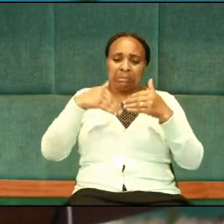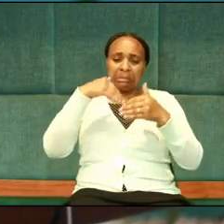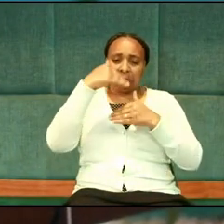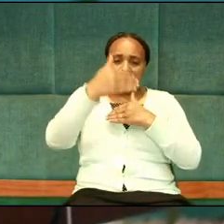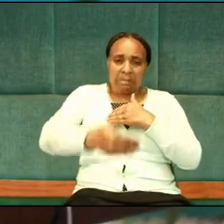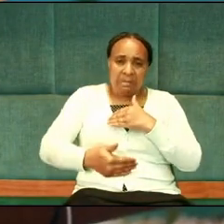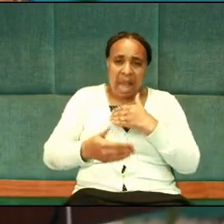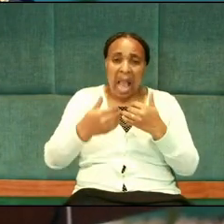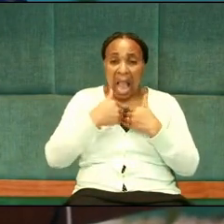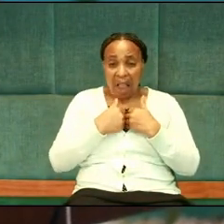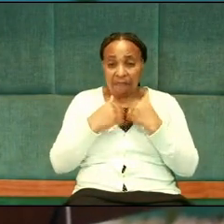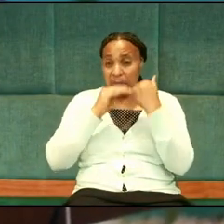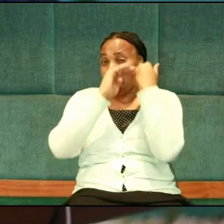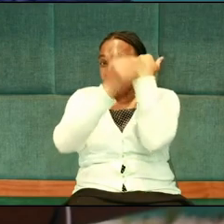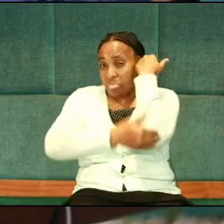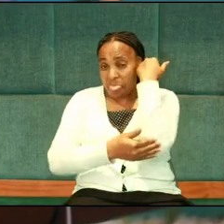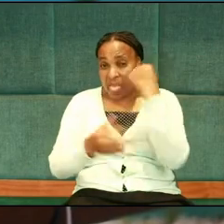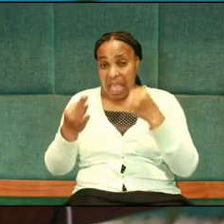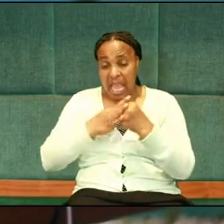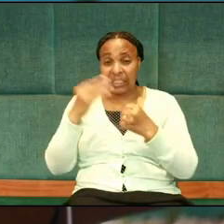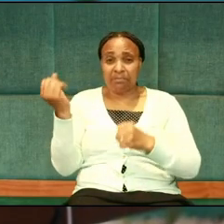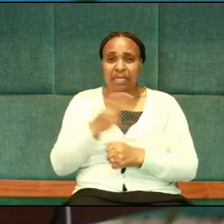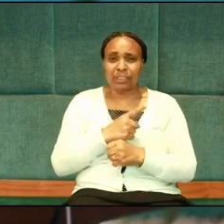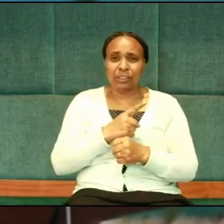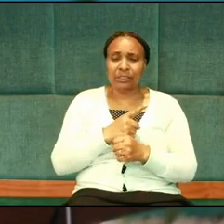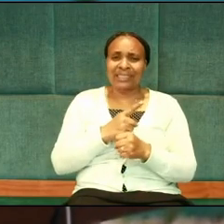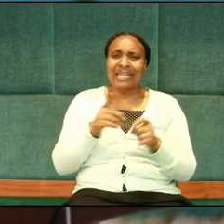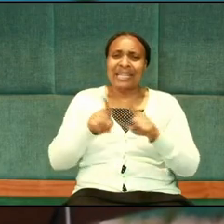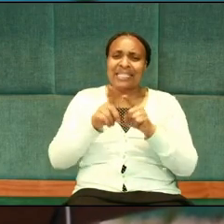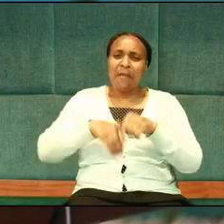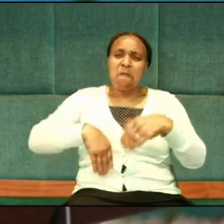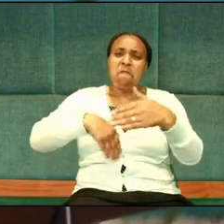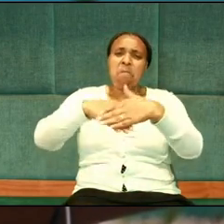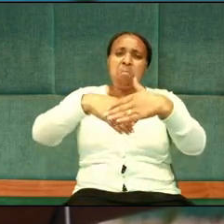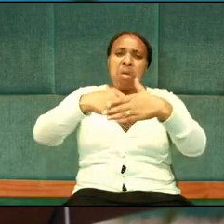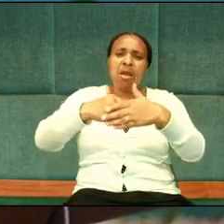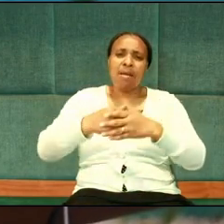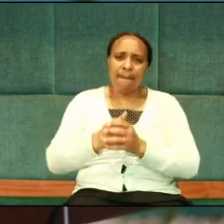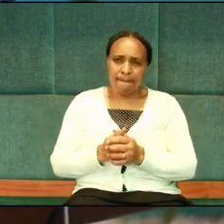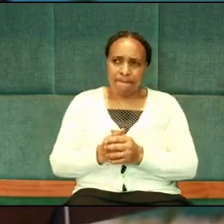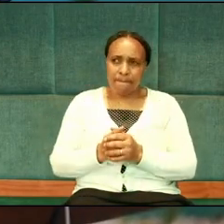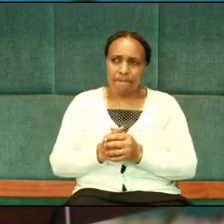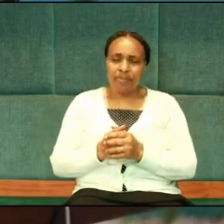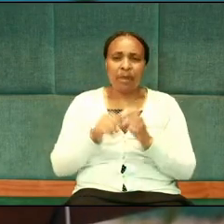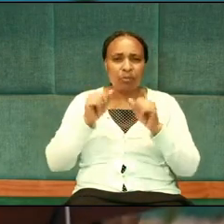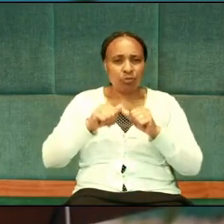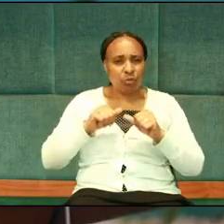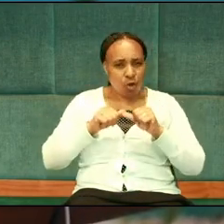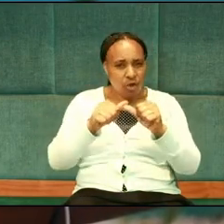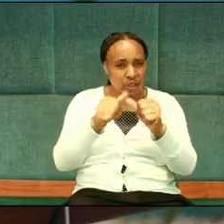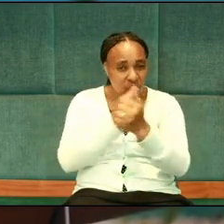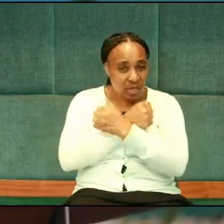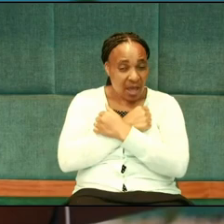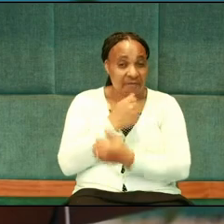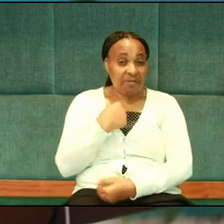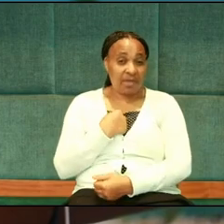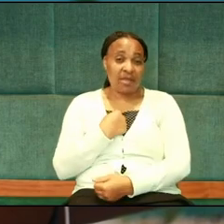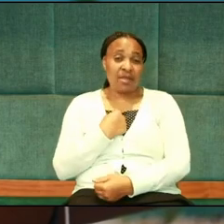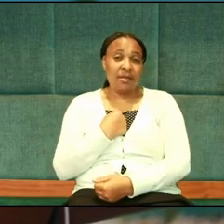and he's all like a round football, will you still love him?